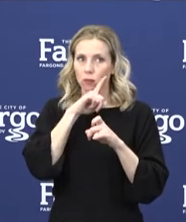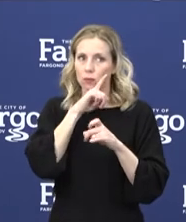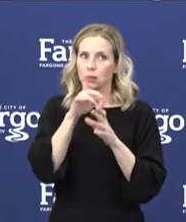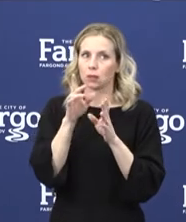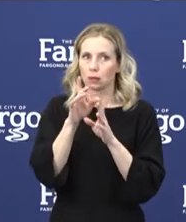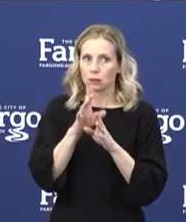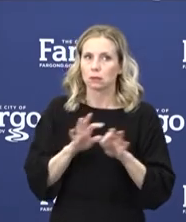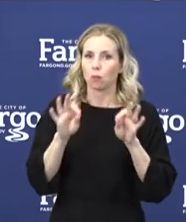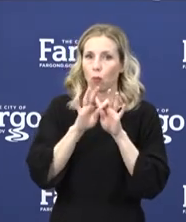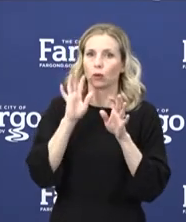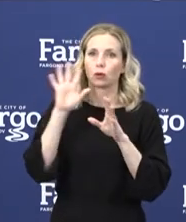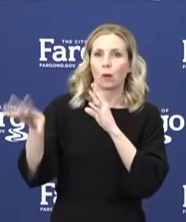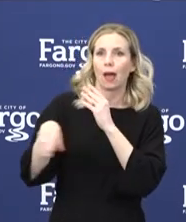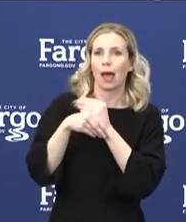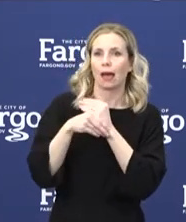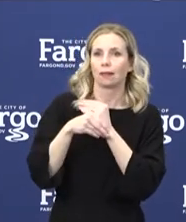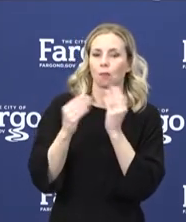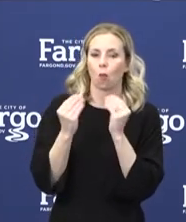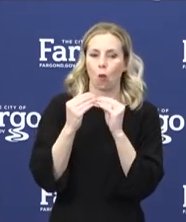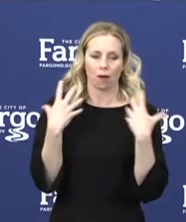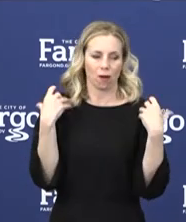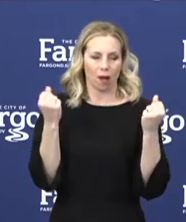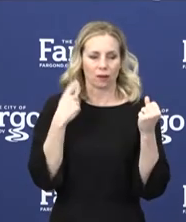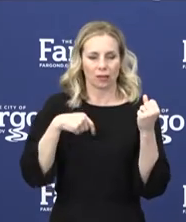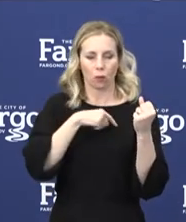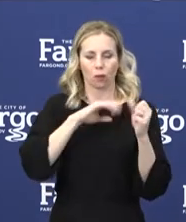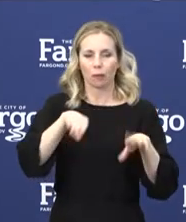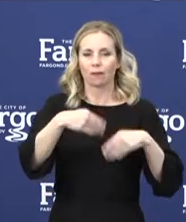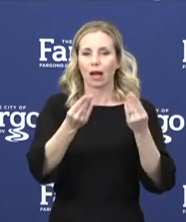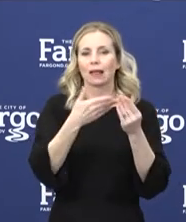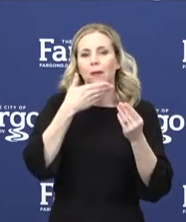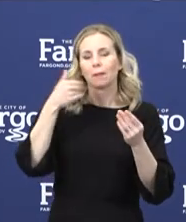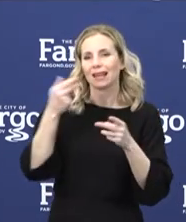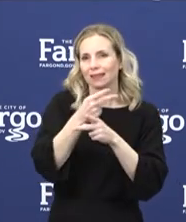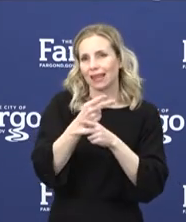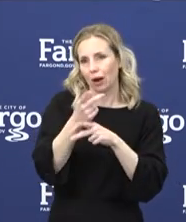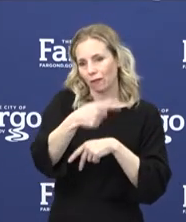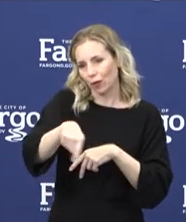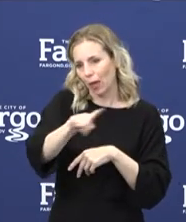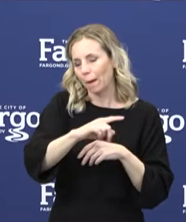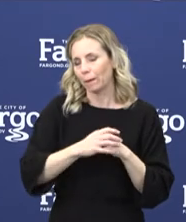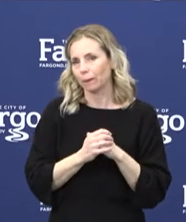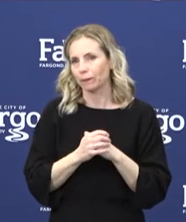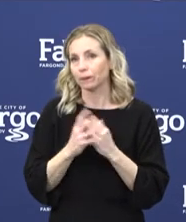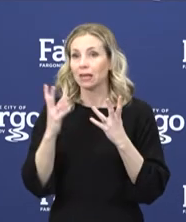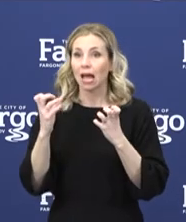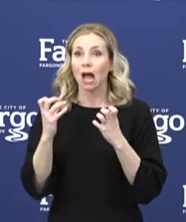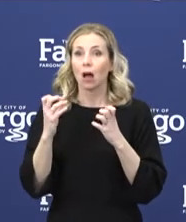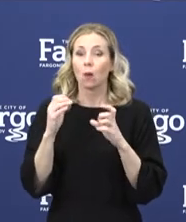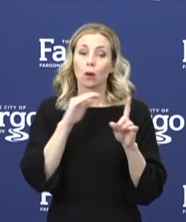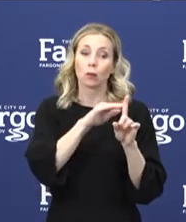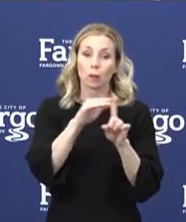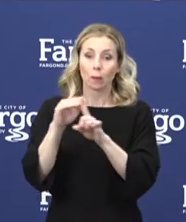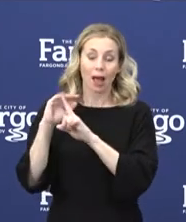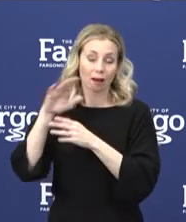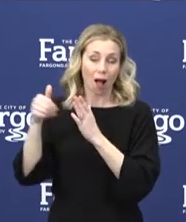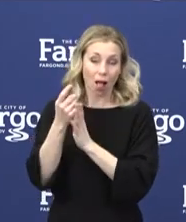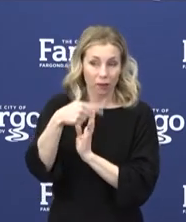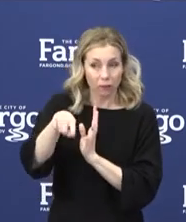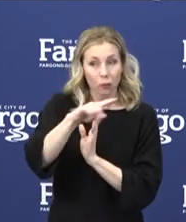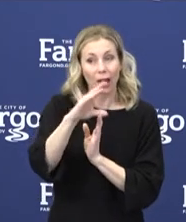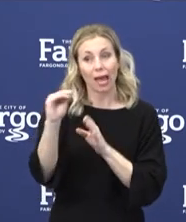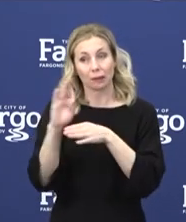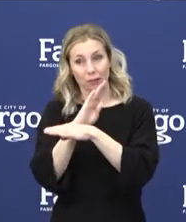that we are providing the best care for those patients. Just want to remind all of us, including all the business owners out there, that